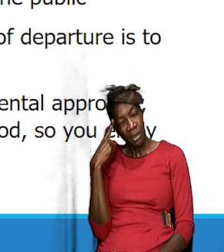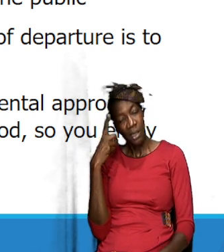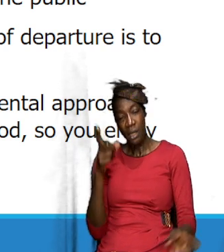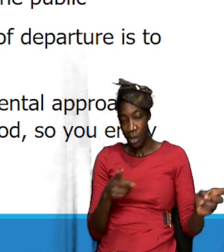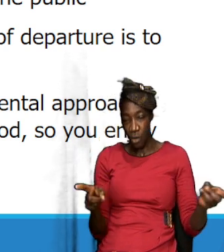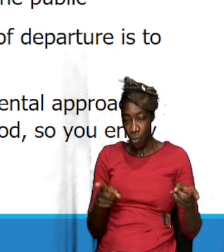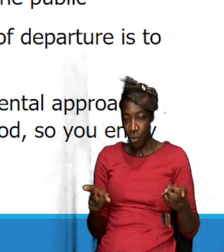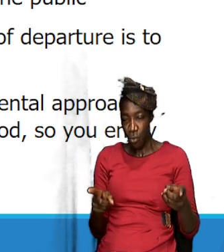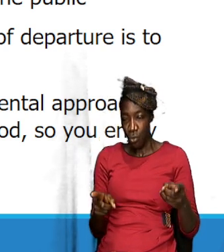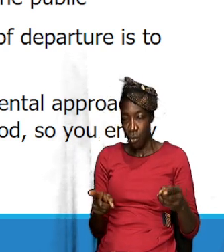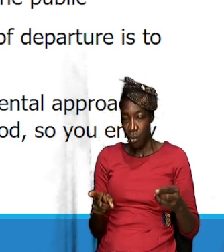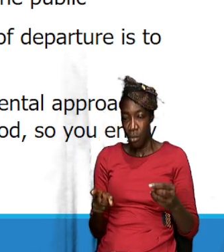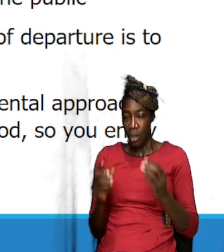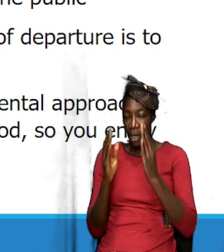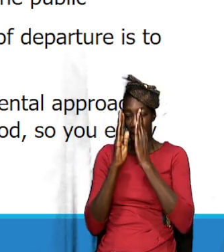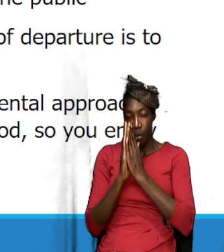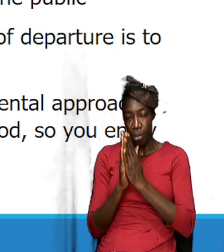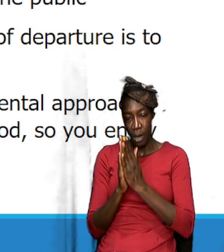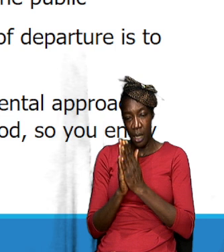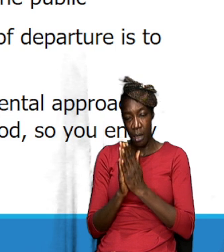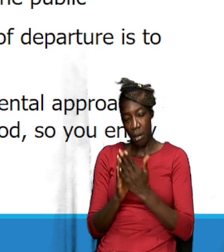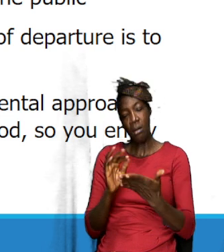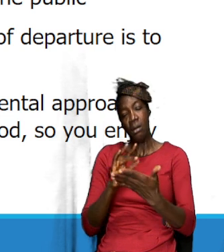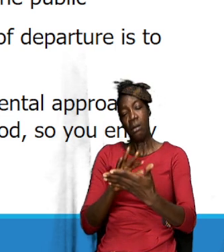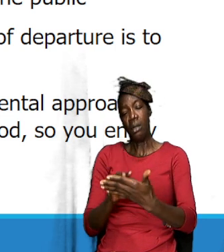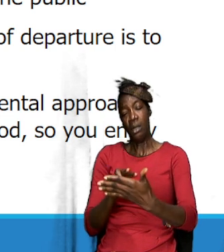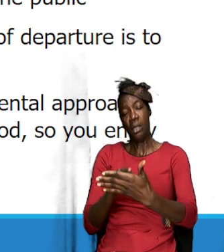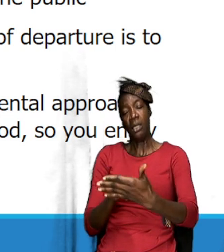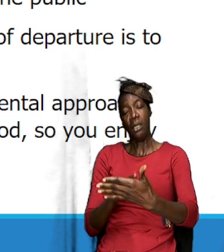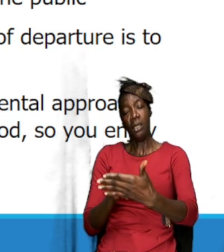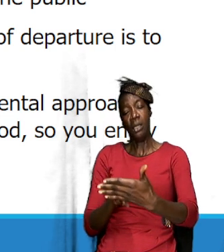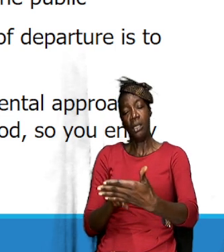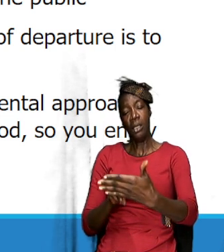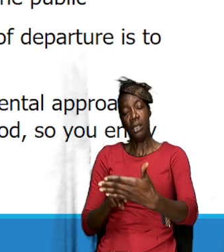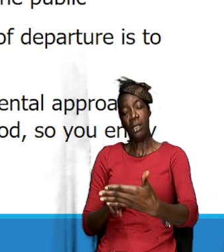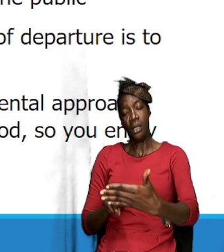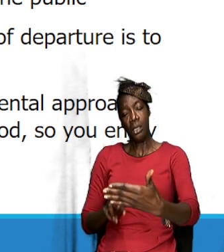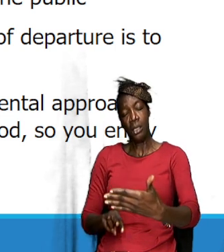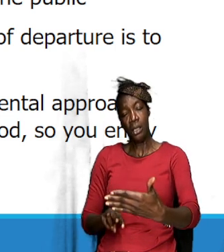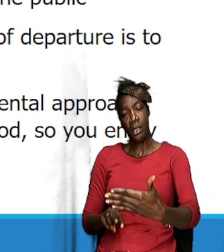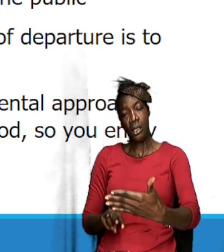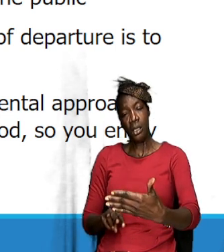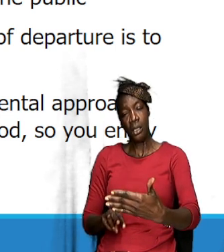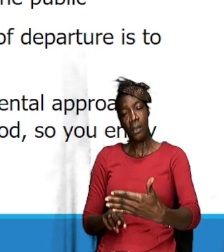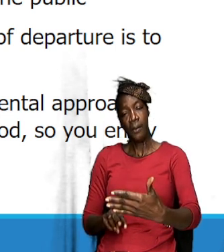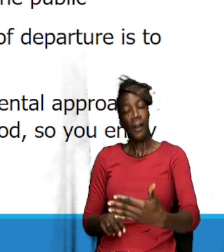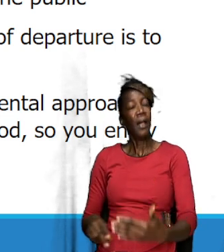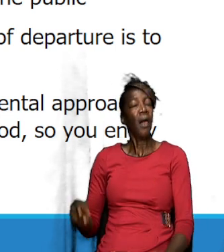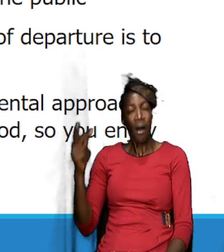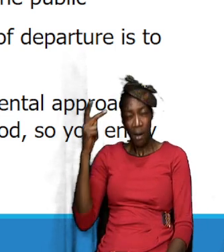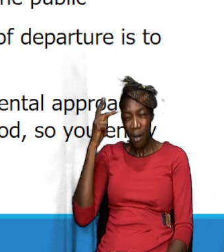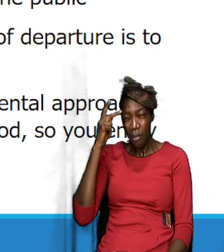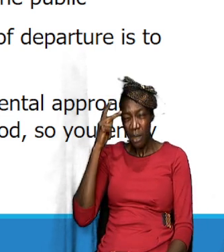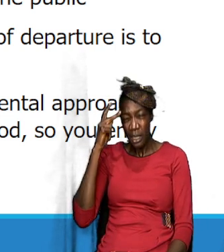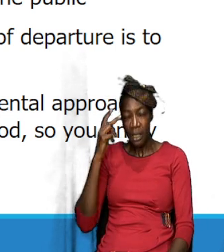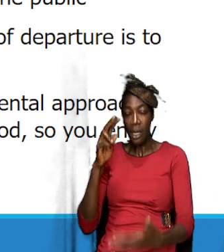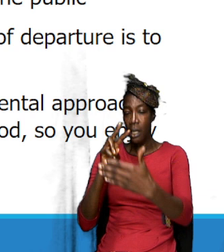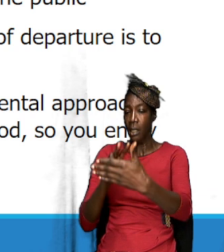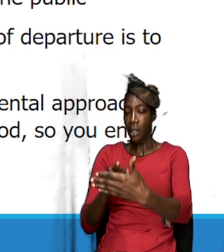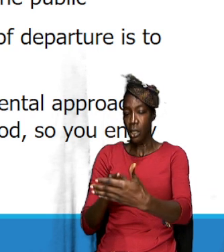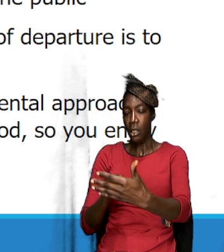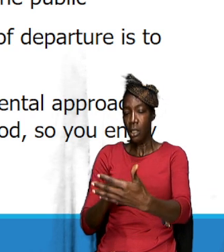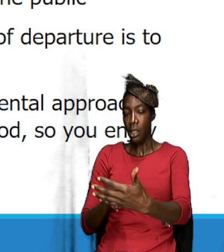do up a prayer schedule. You know, you could do that or you can make a mental schedule and plan